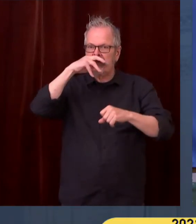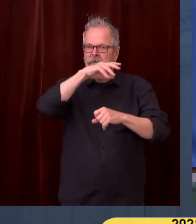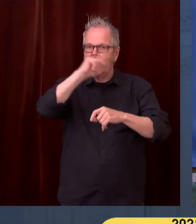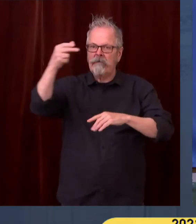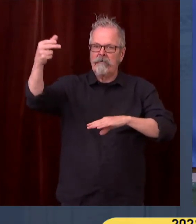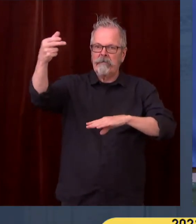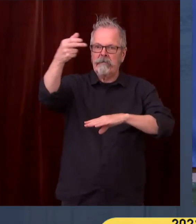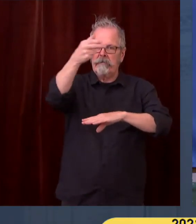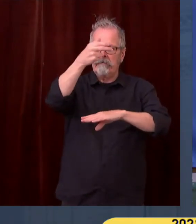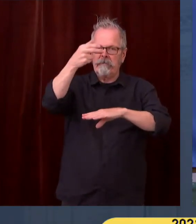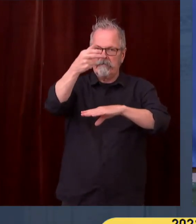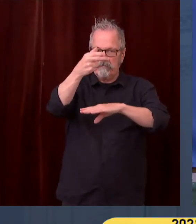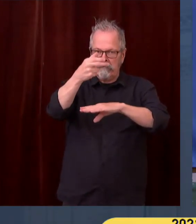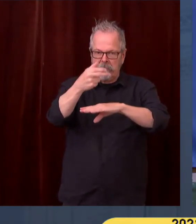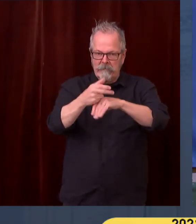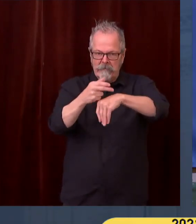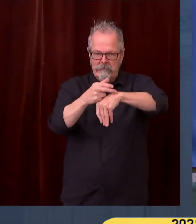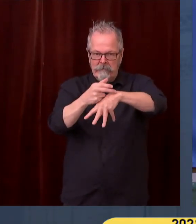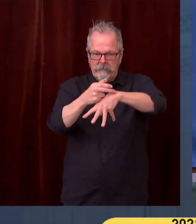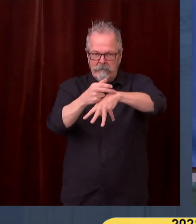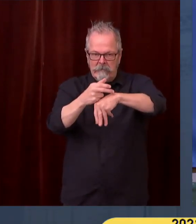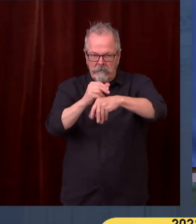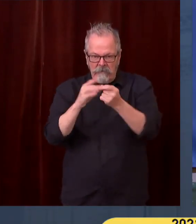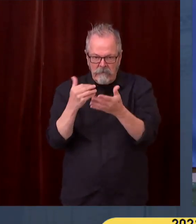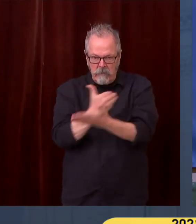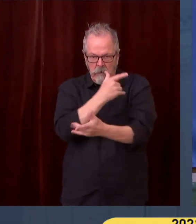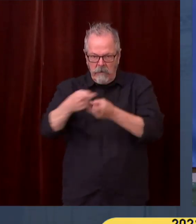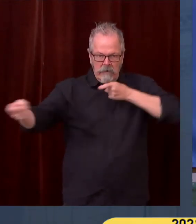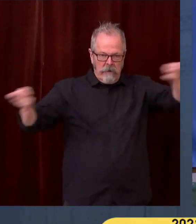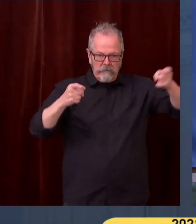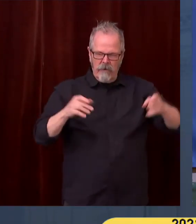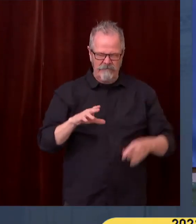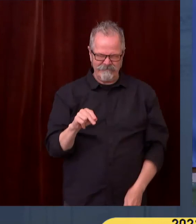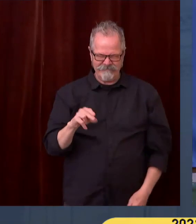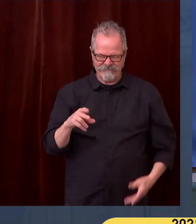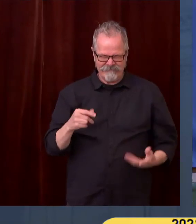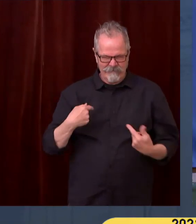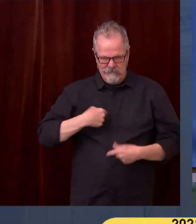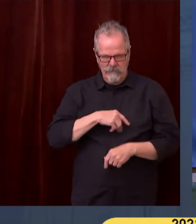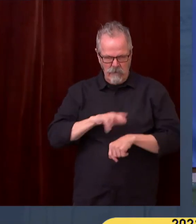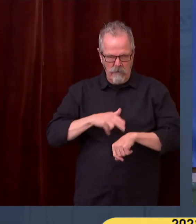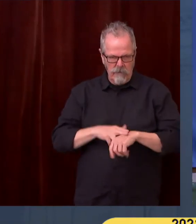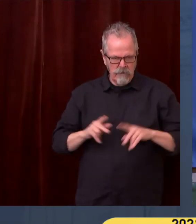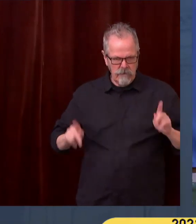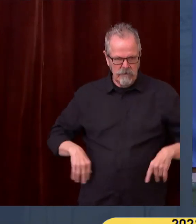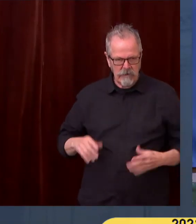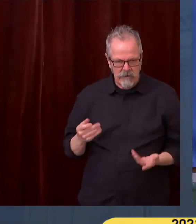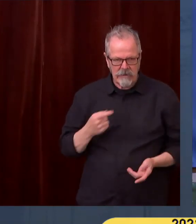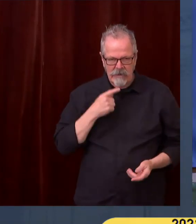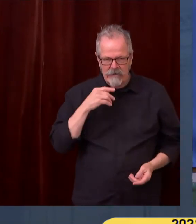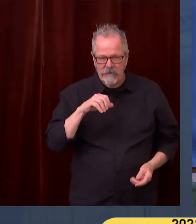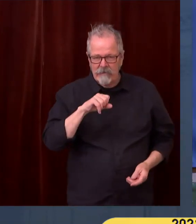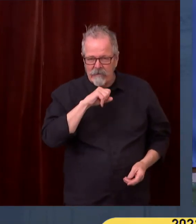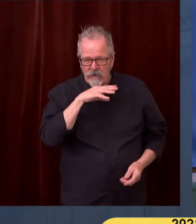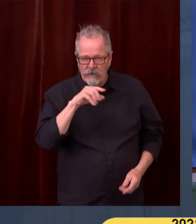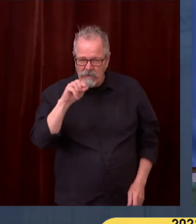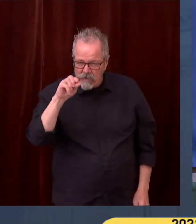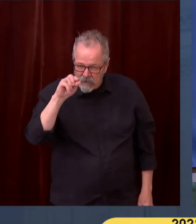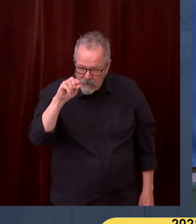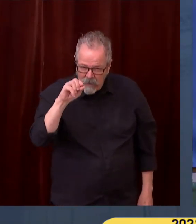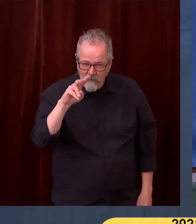That dirty little virus can't walk two inches from here to here without our help. We have control over it.